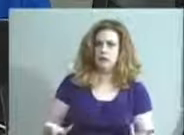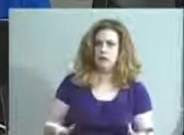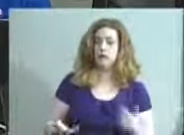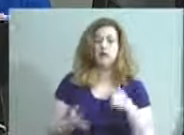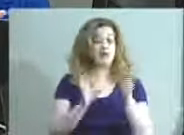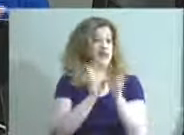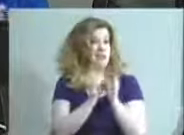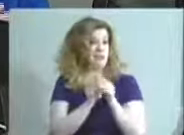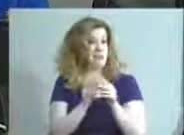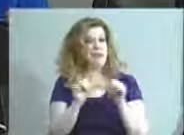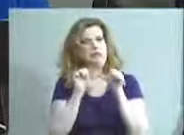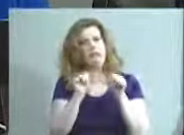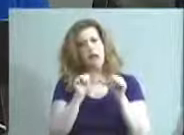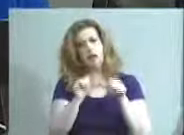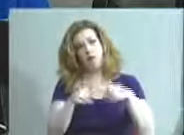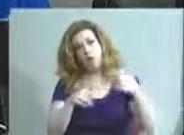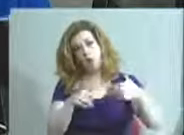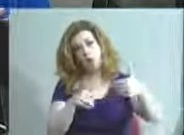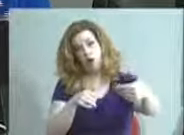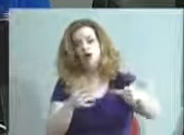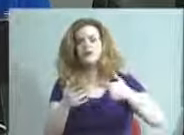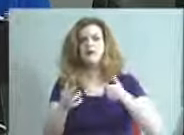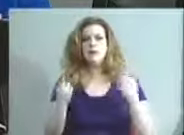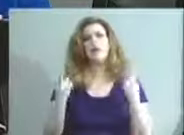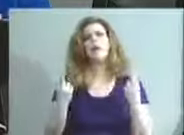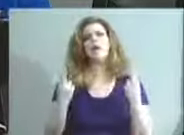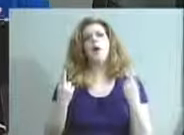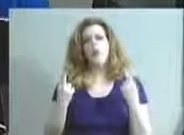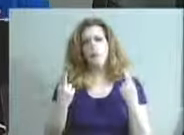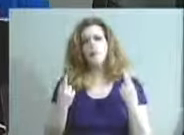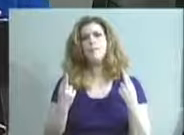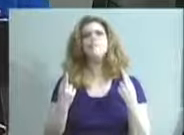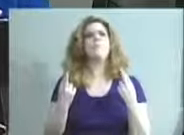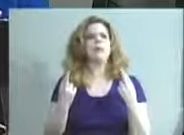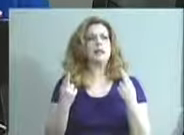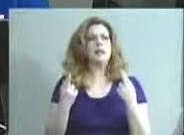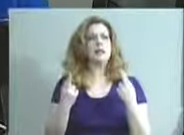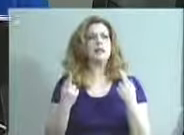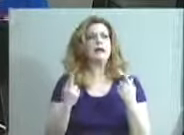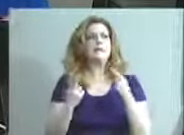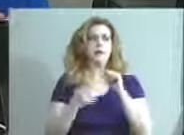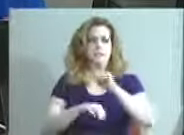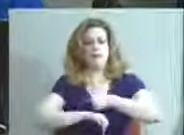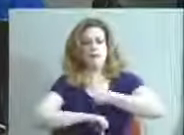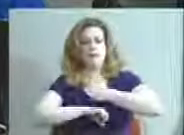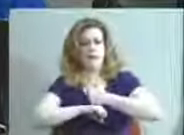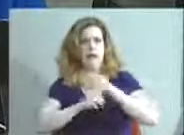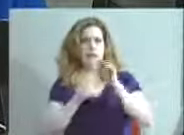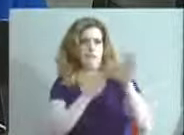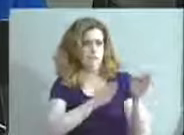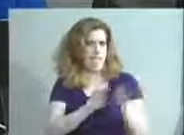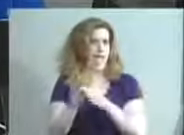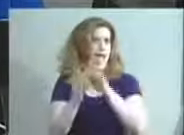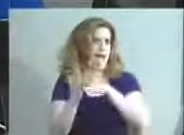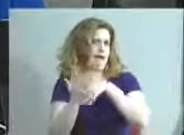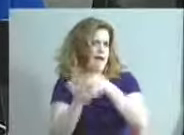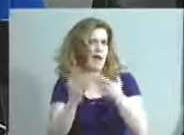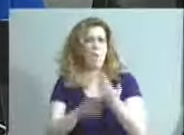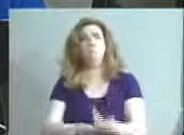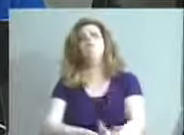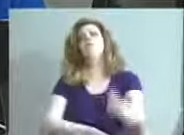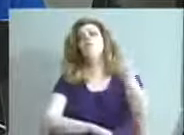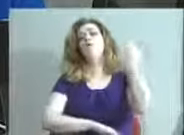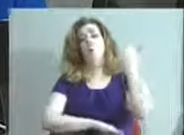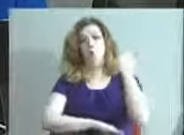their meetings are ongoing, I'm just hoping that we can get from them on the planning calendar well before our June